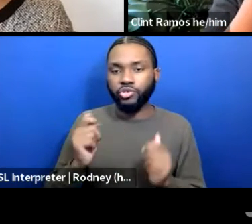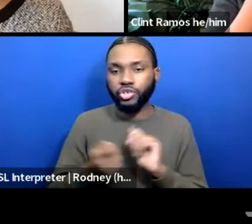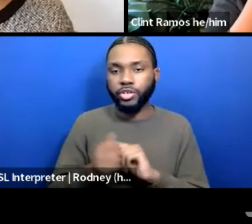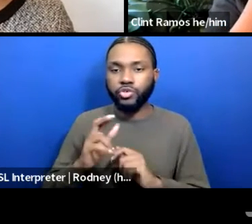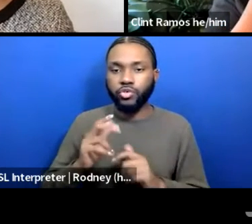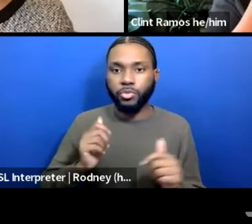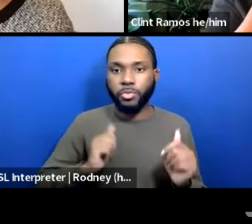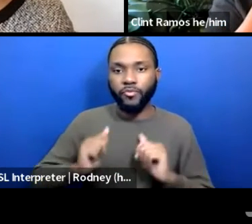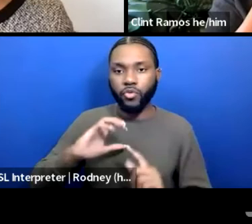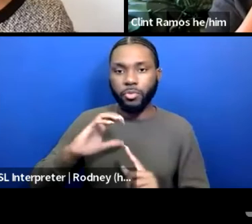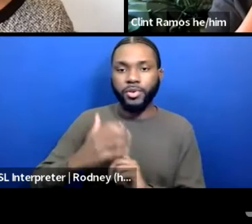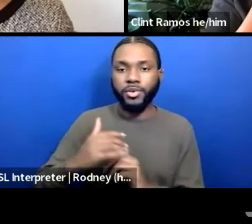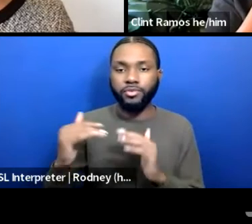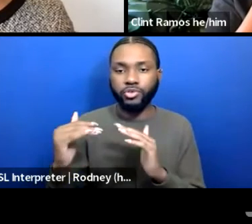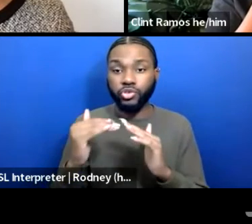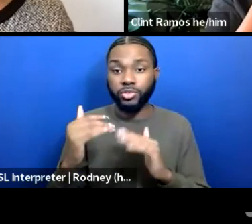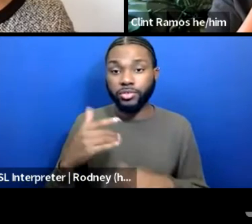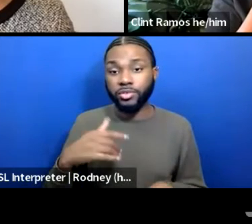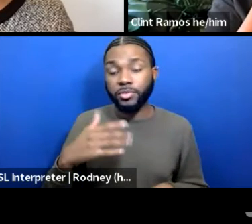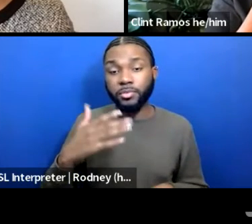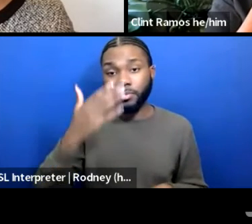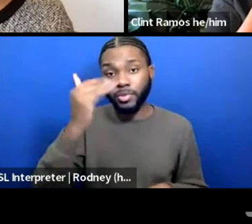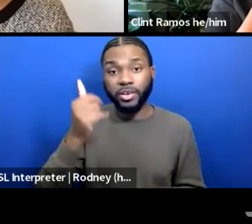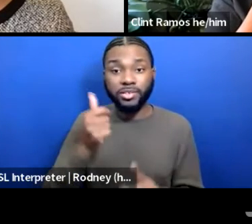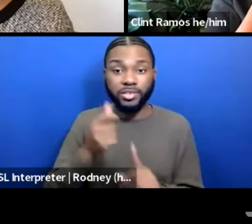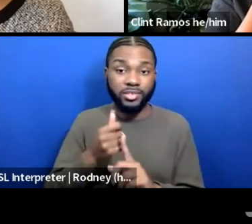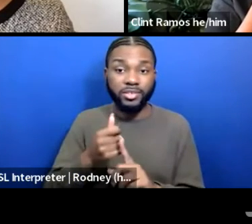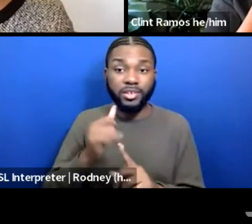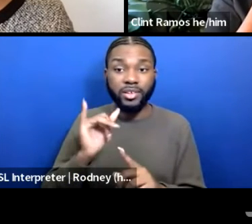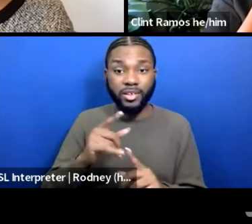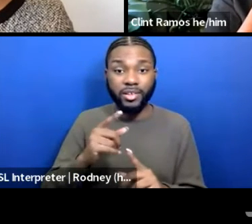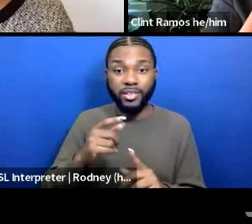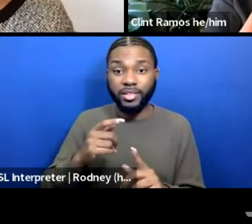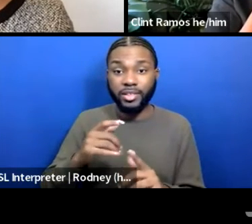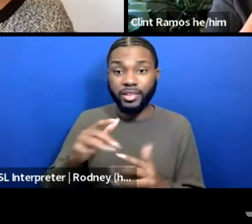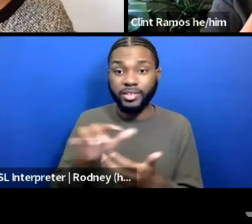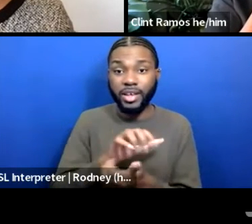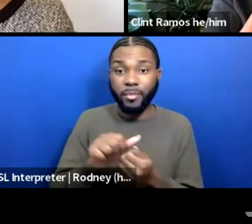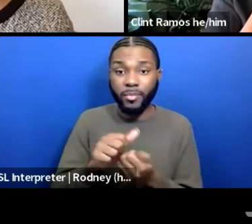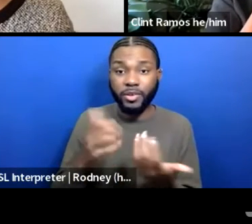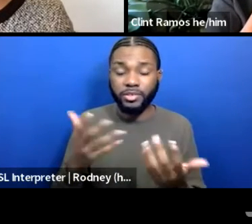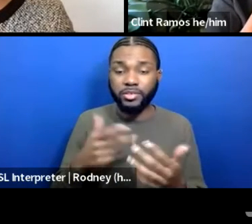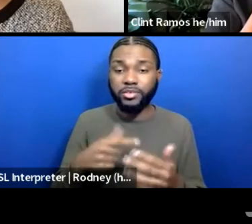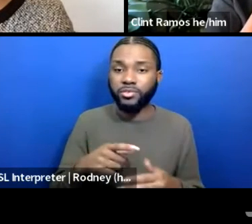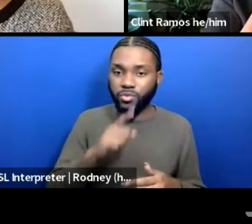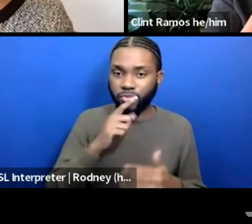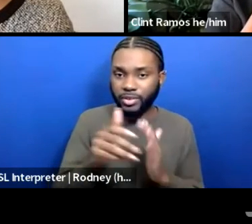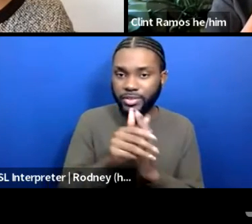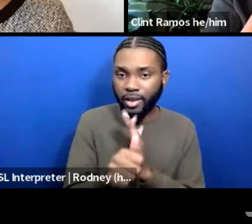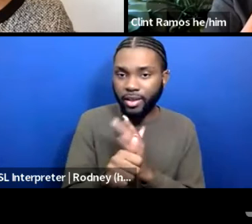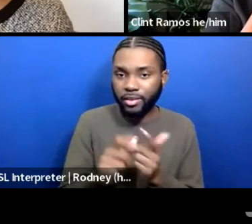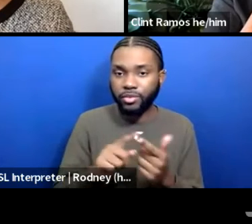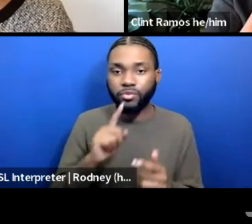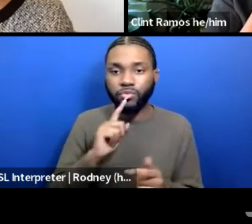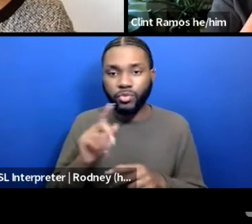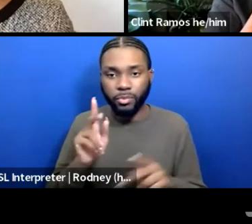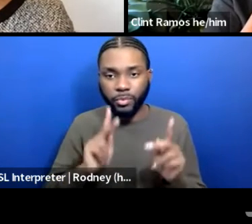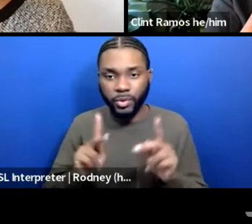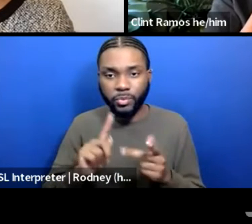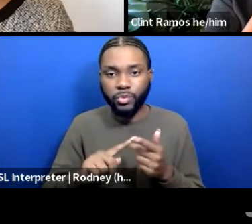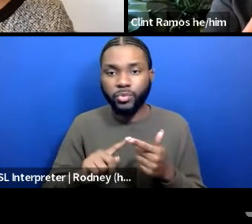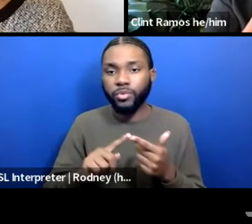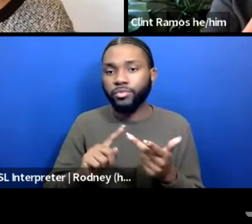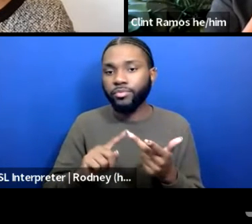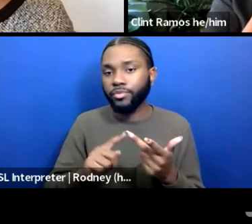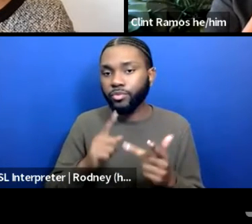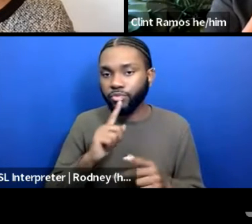the collateral damage is real talent. It's real people. It's real art. And I just